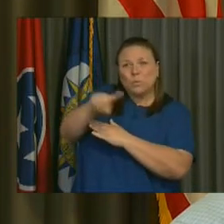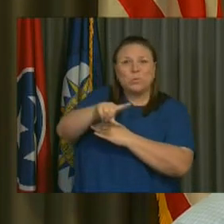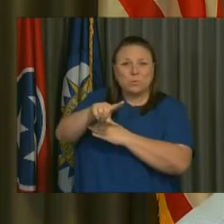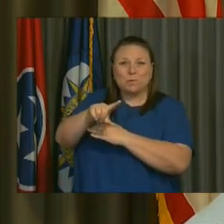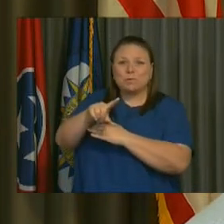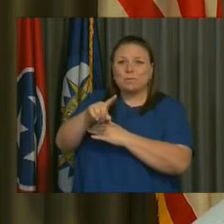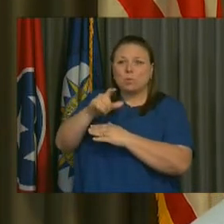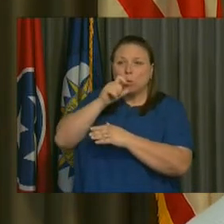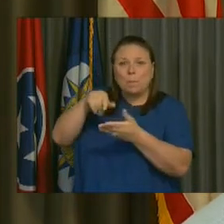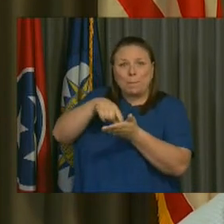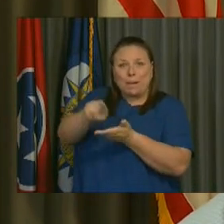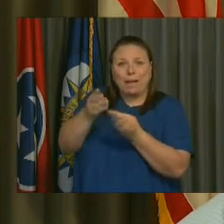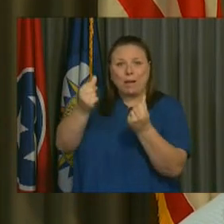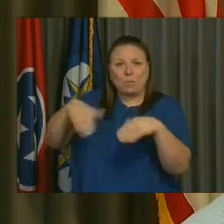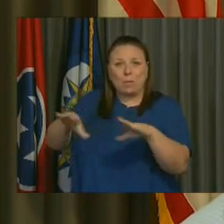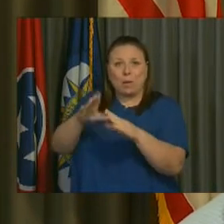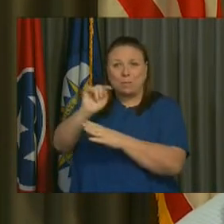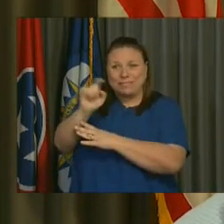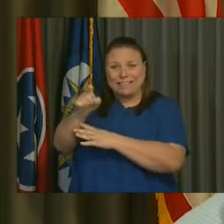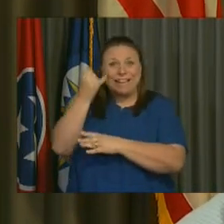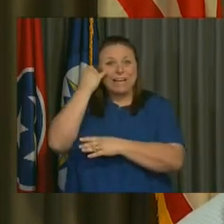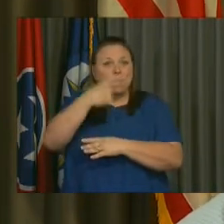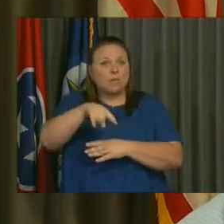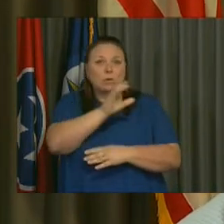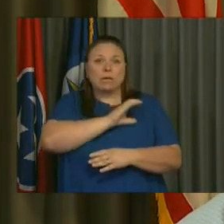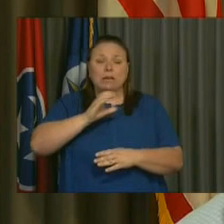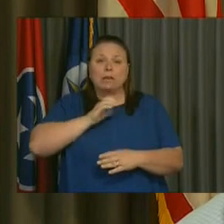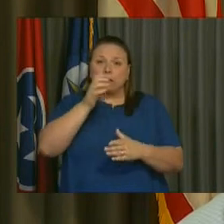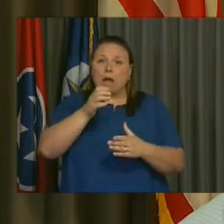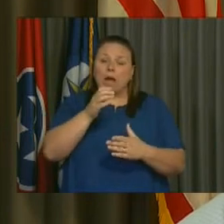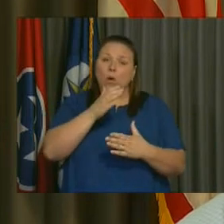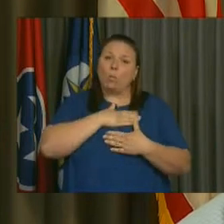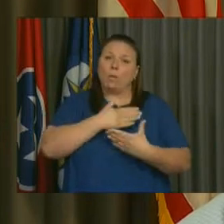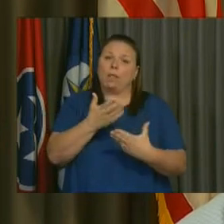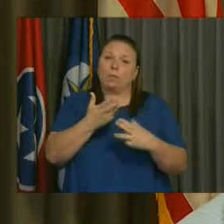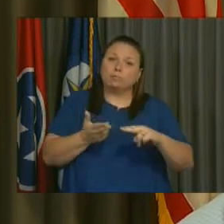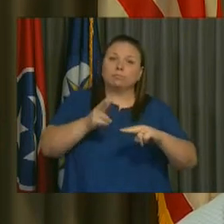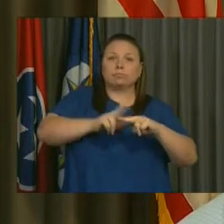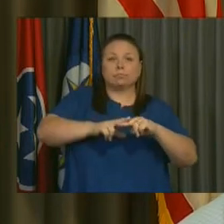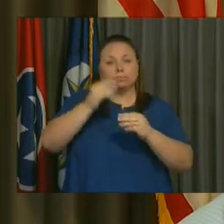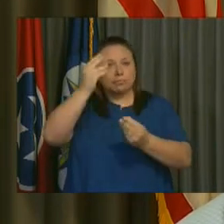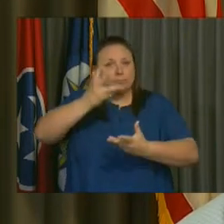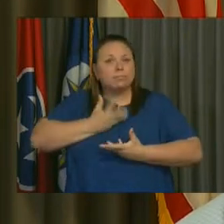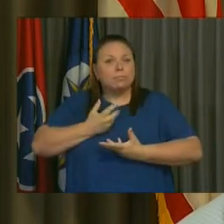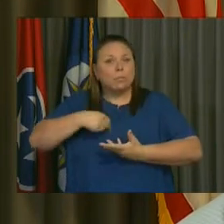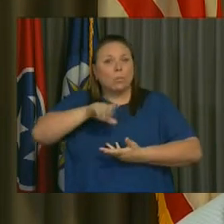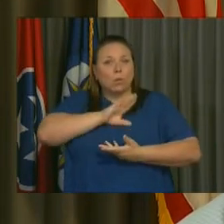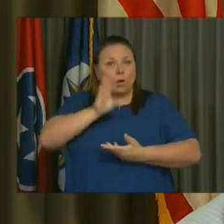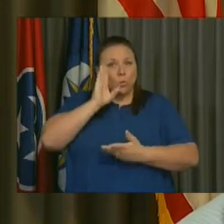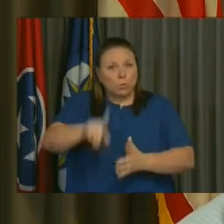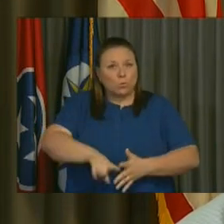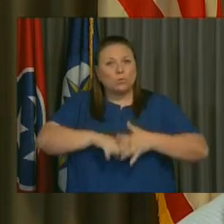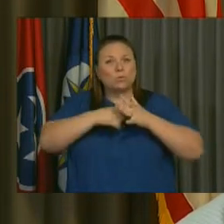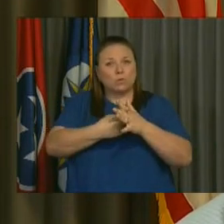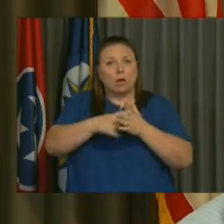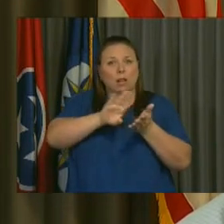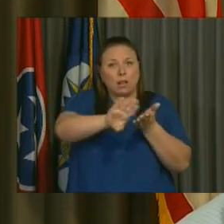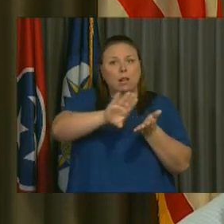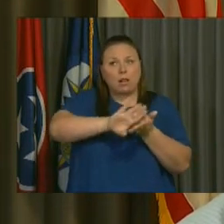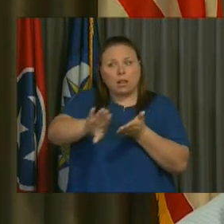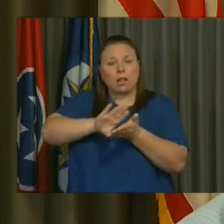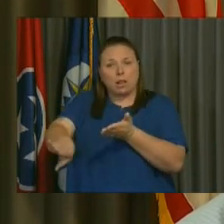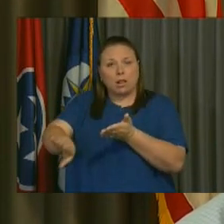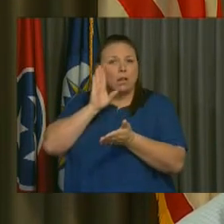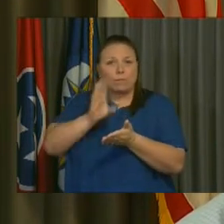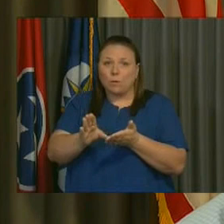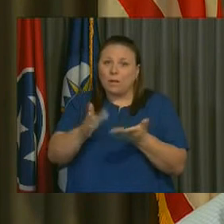And if you on the Council are not willing to raise property tax rates substantially, let us know, and we will have to begin mass layoffs. There is